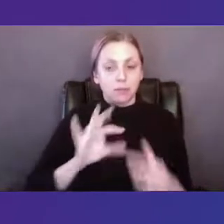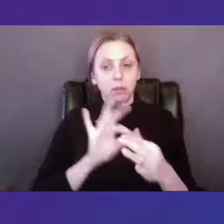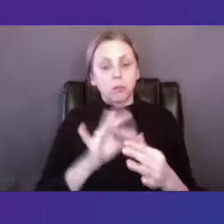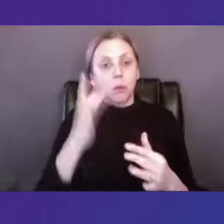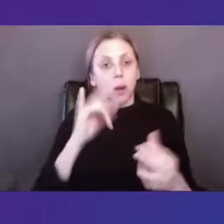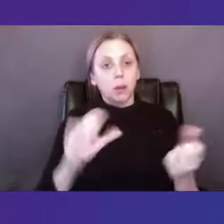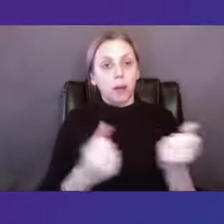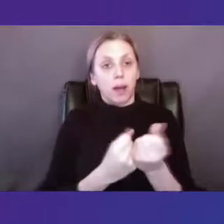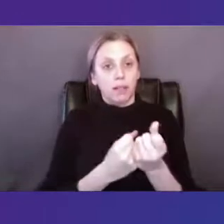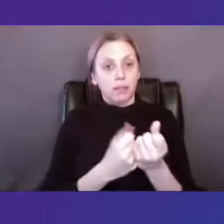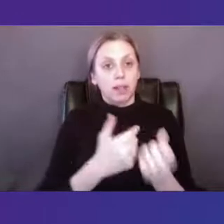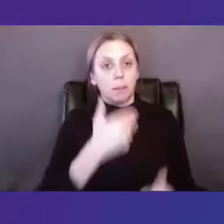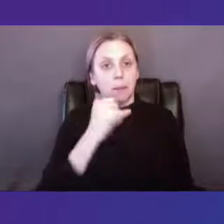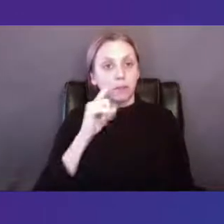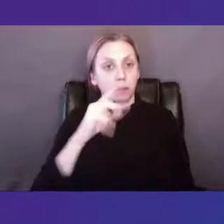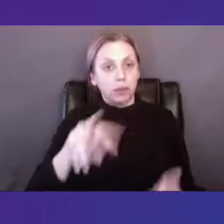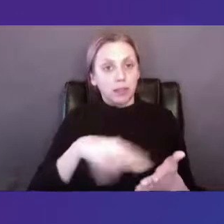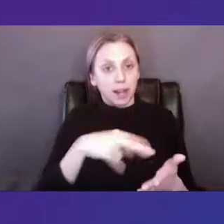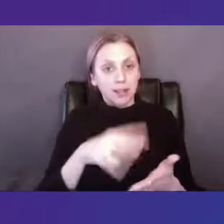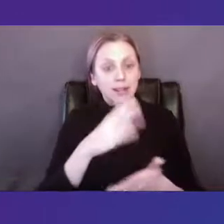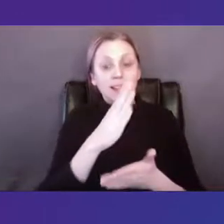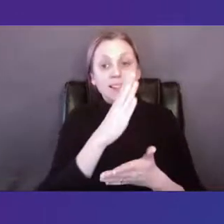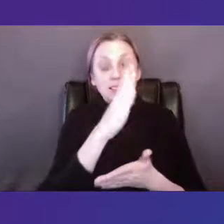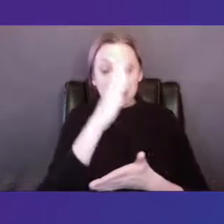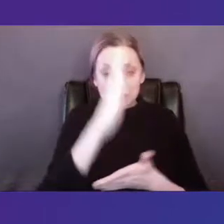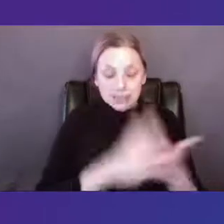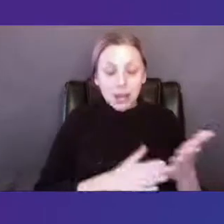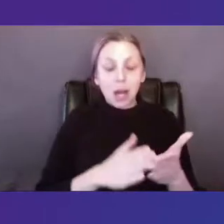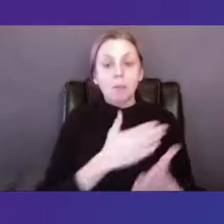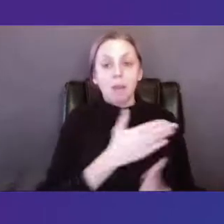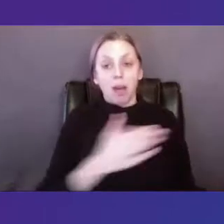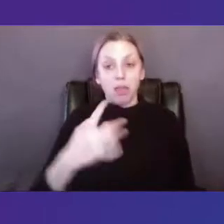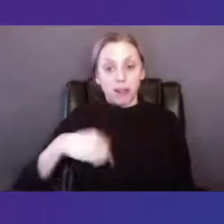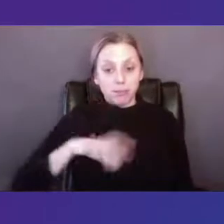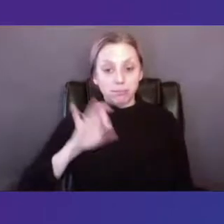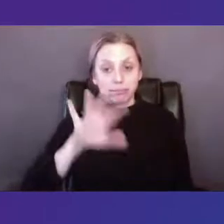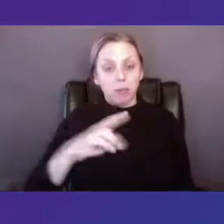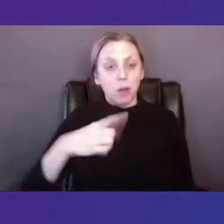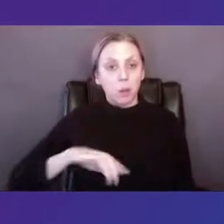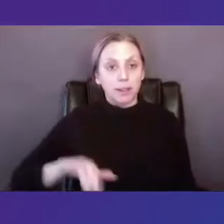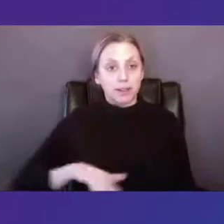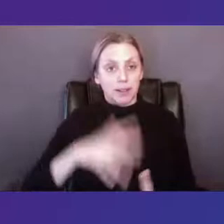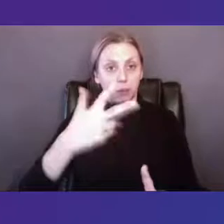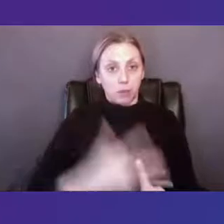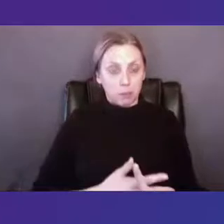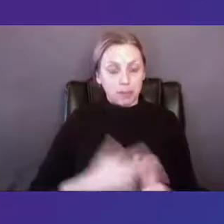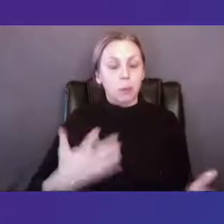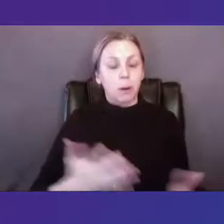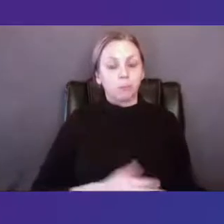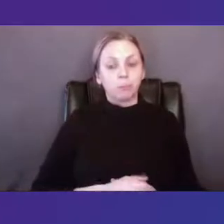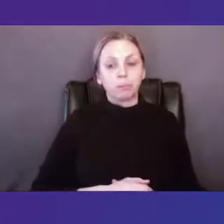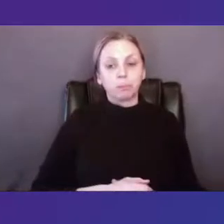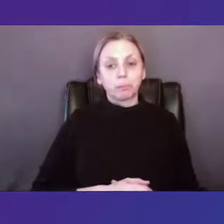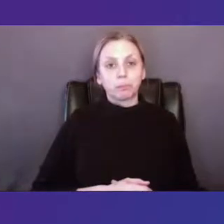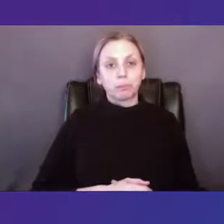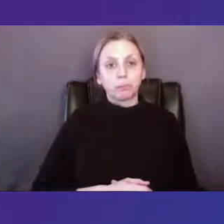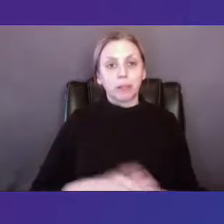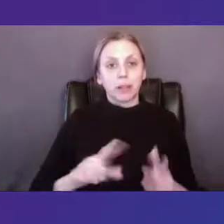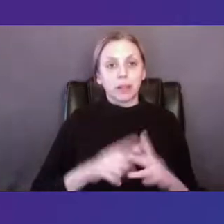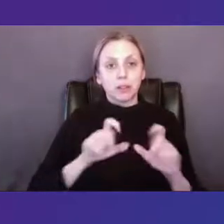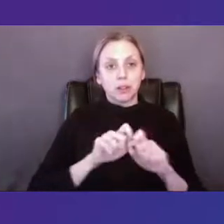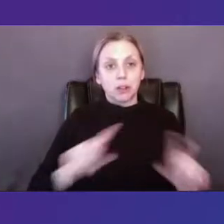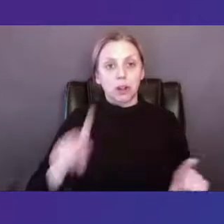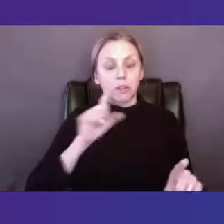for the dance sector some of the highlights of our activity over the past three months include the launching of a staff